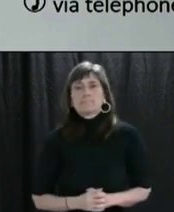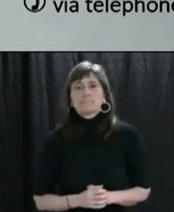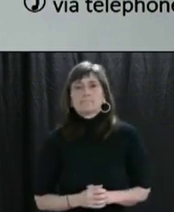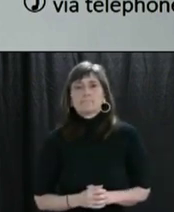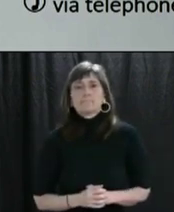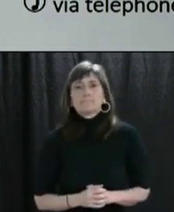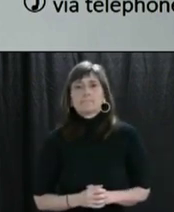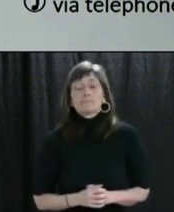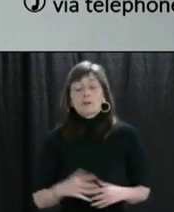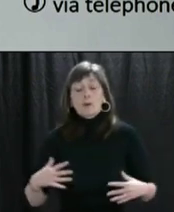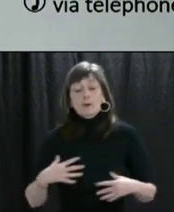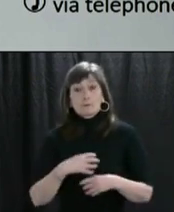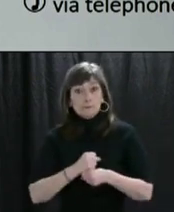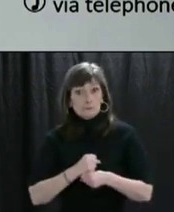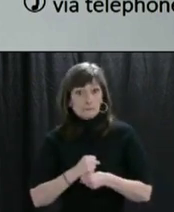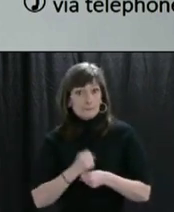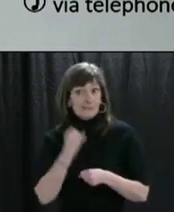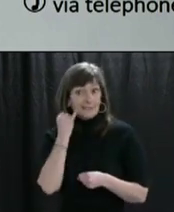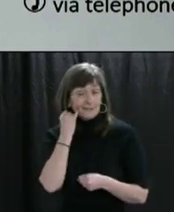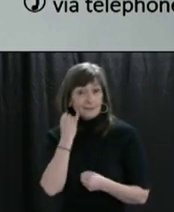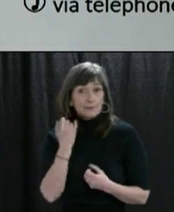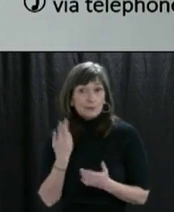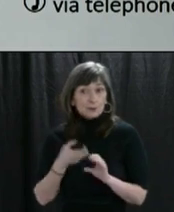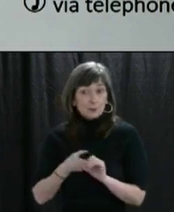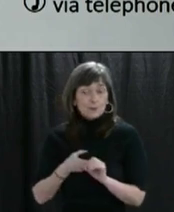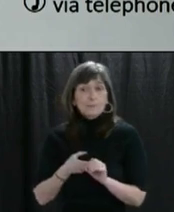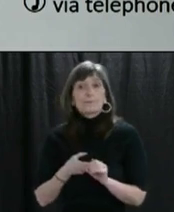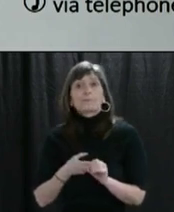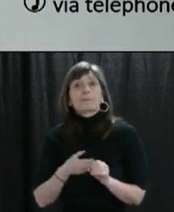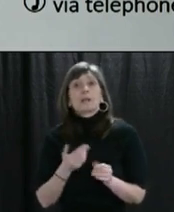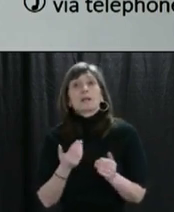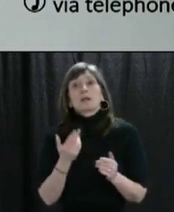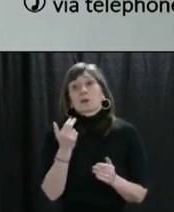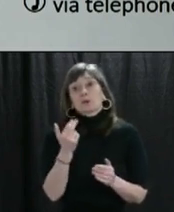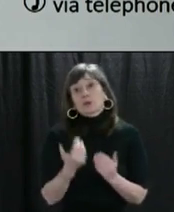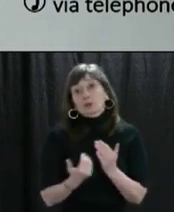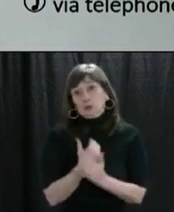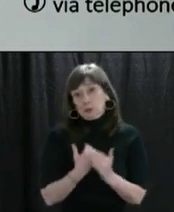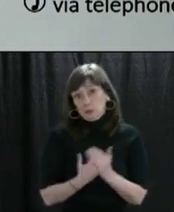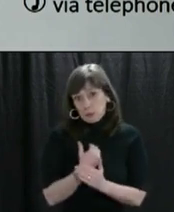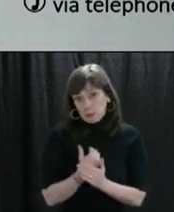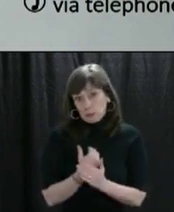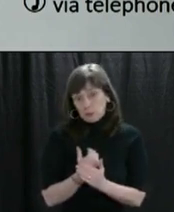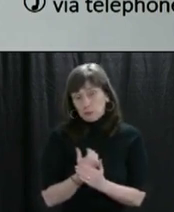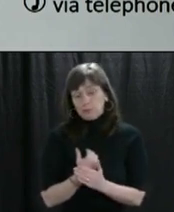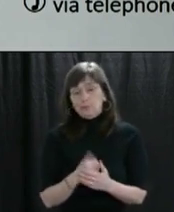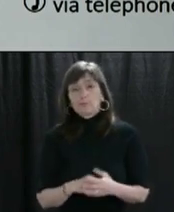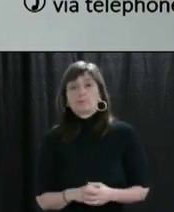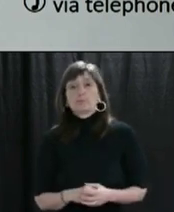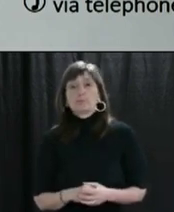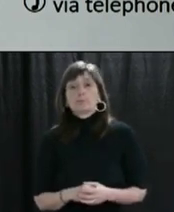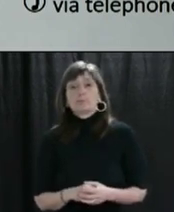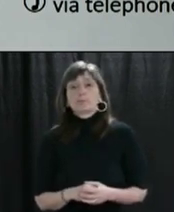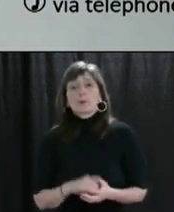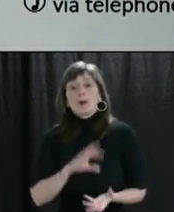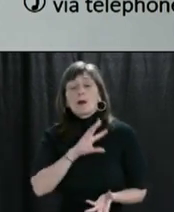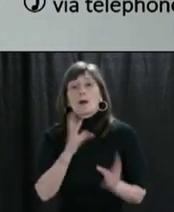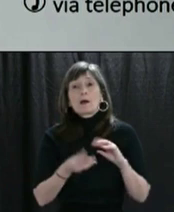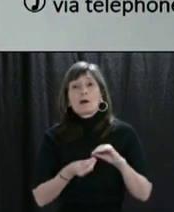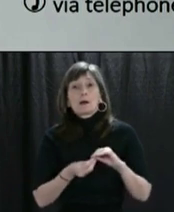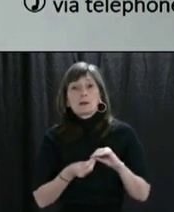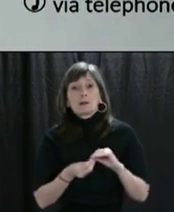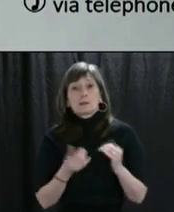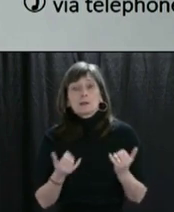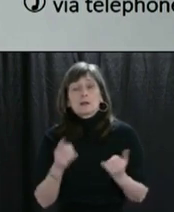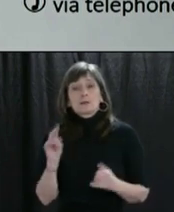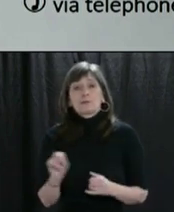As a recap for those who may have just joined us, we have 13 new cases since yesterday's media availability. The total number of